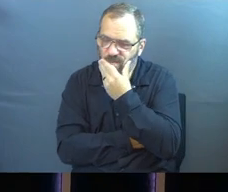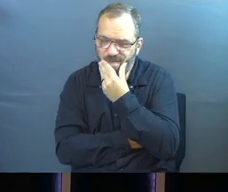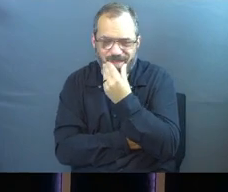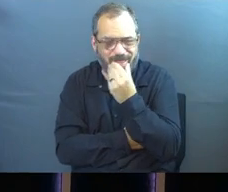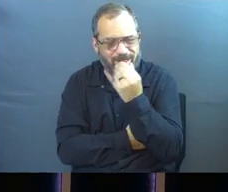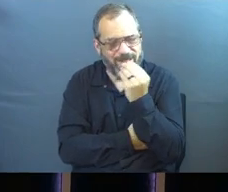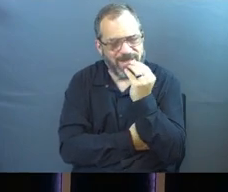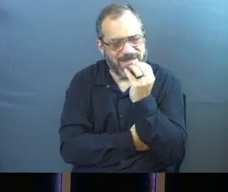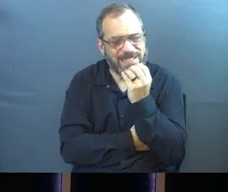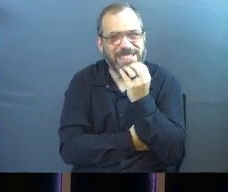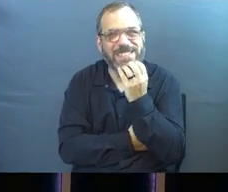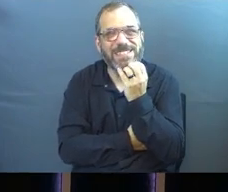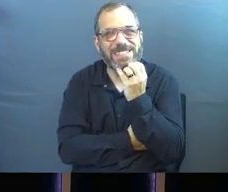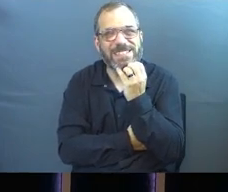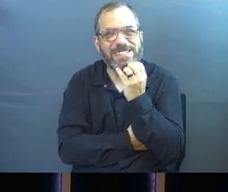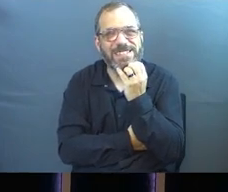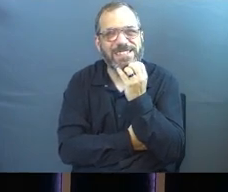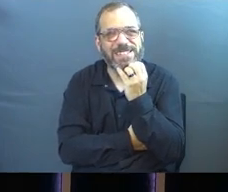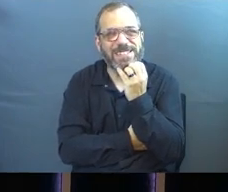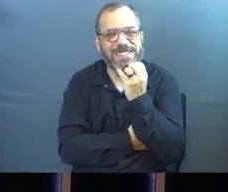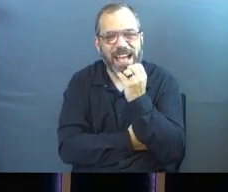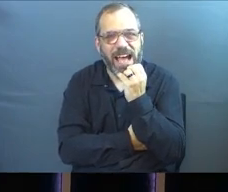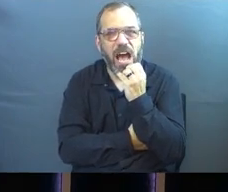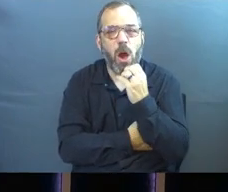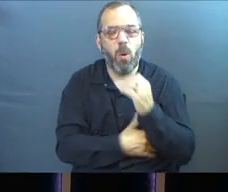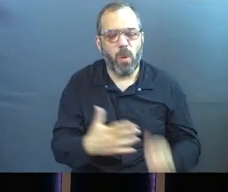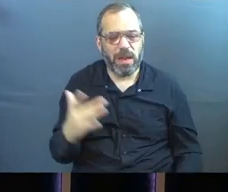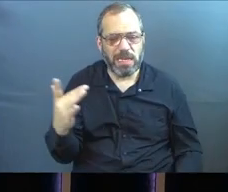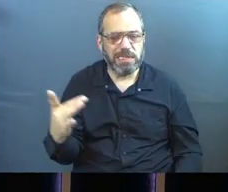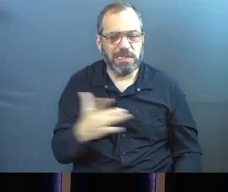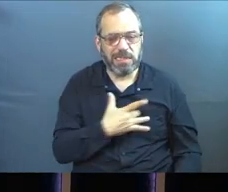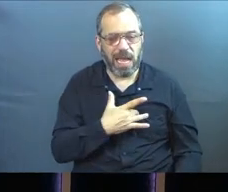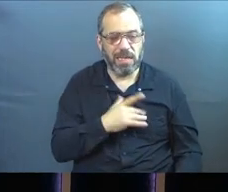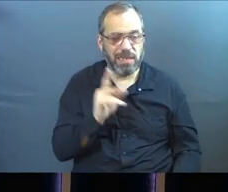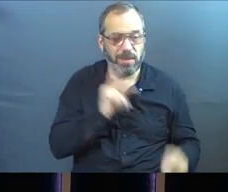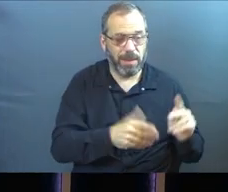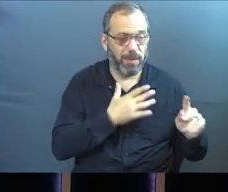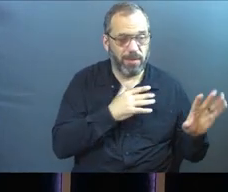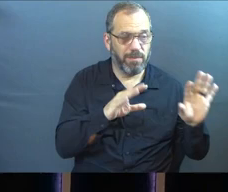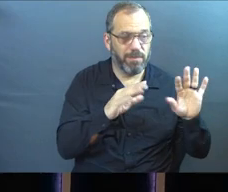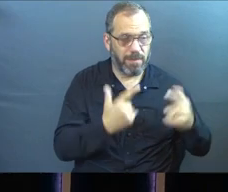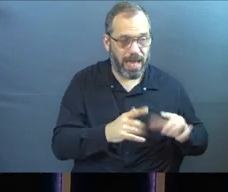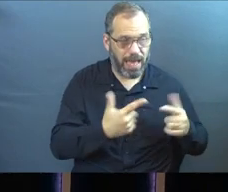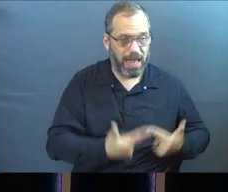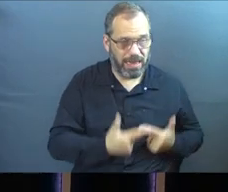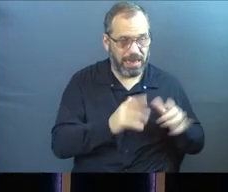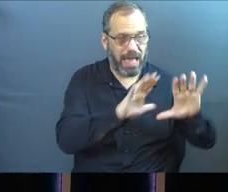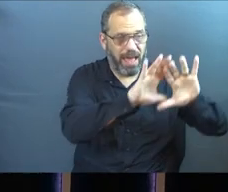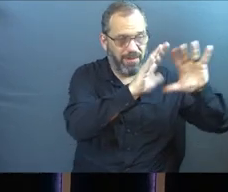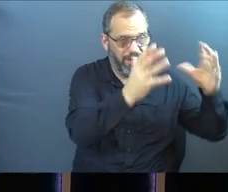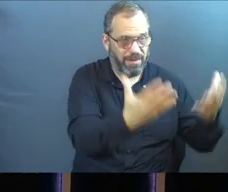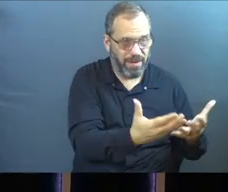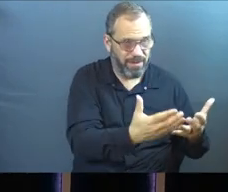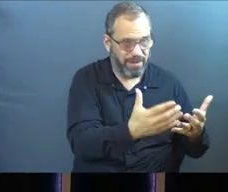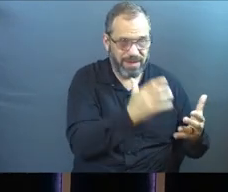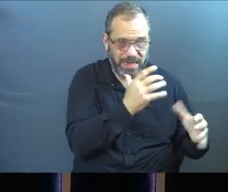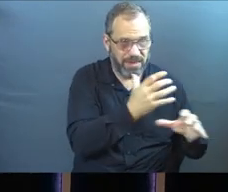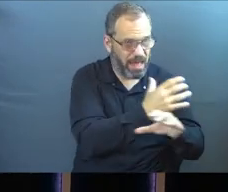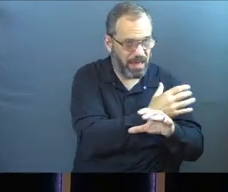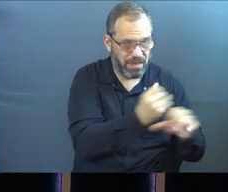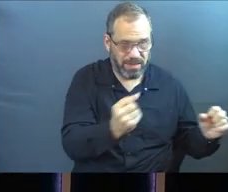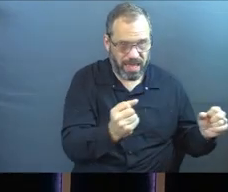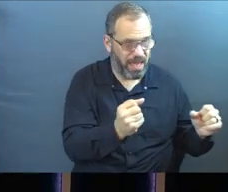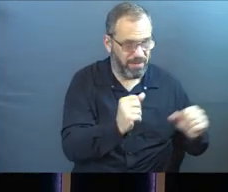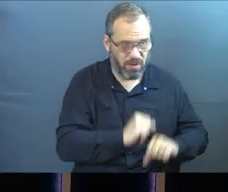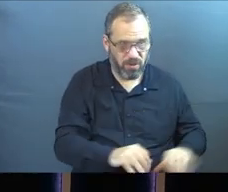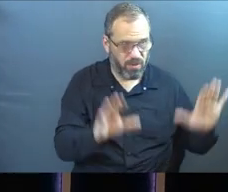I think about when this reality hit me. And I think about the people in my life that haven't yet surrendered to God